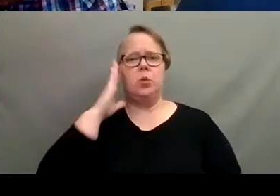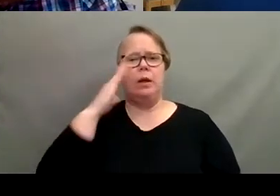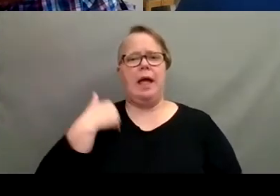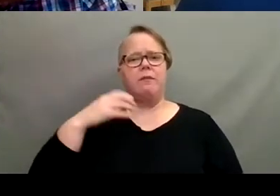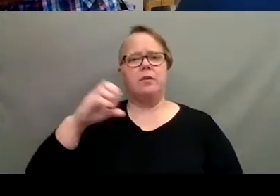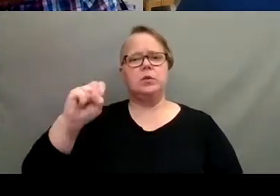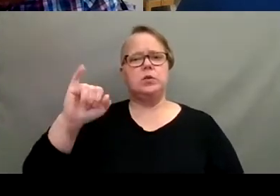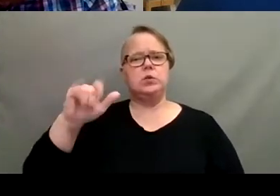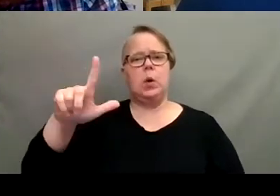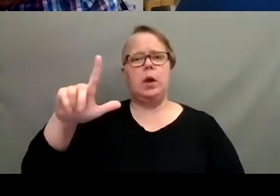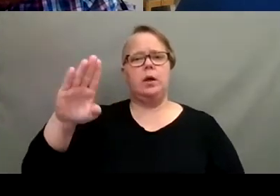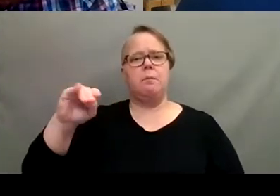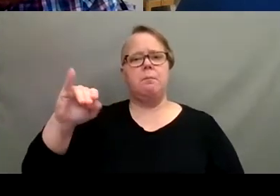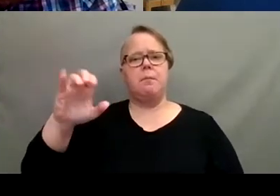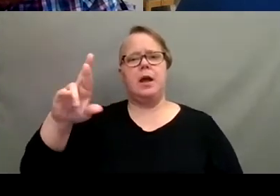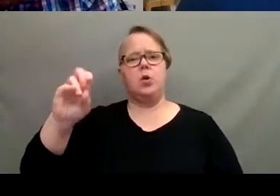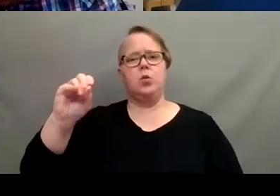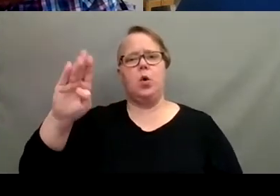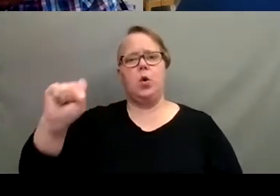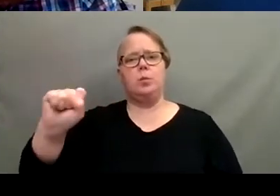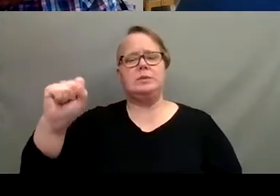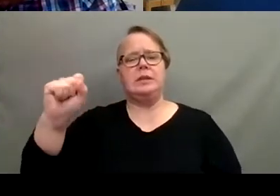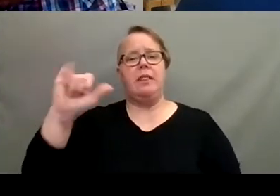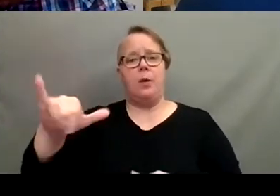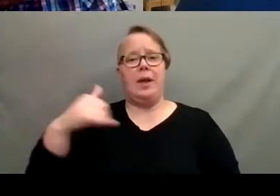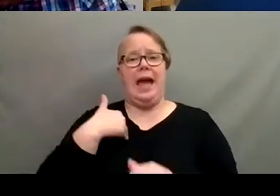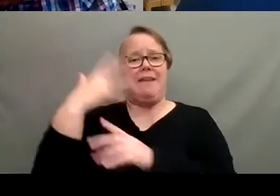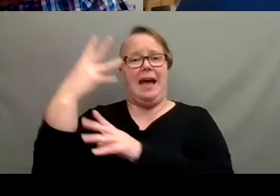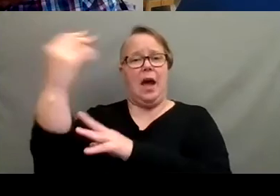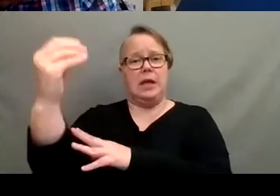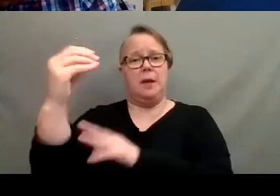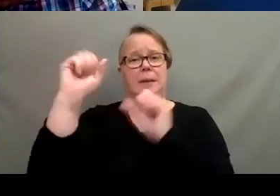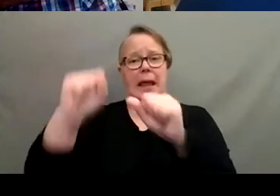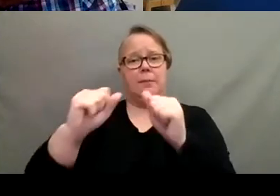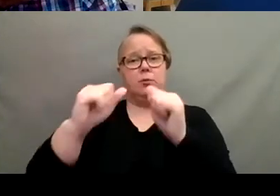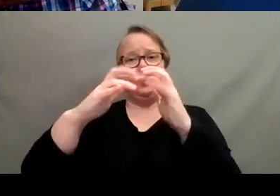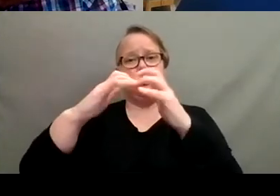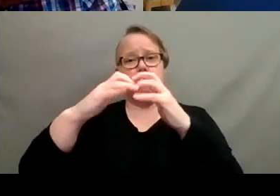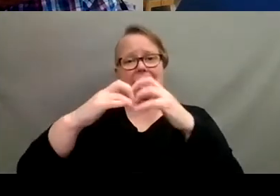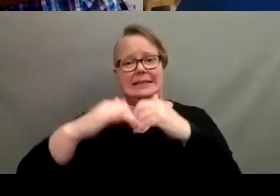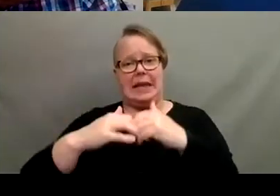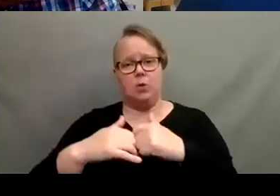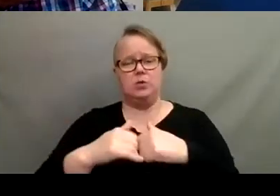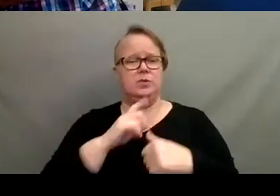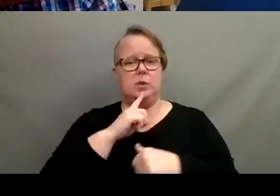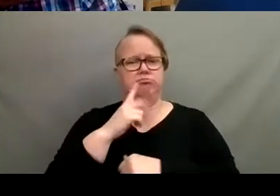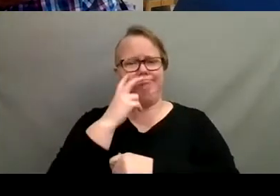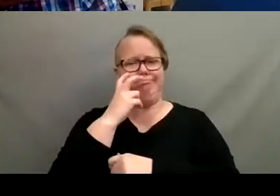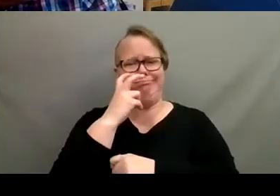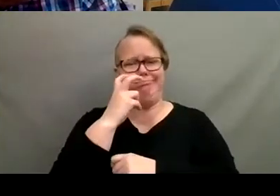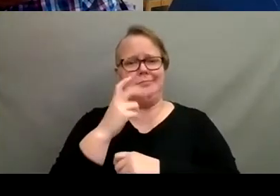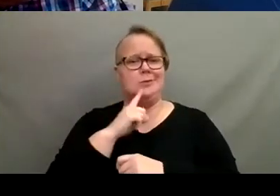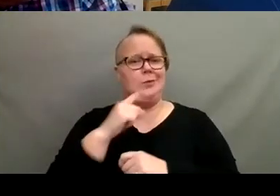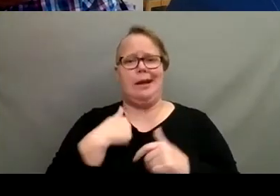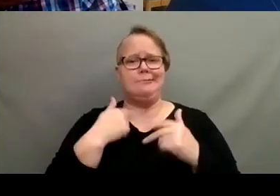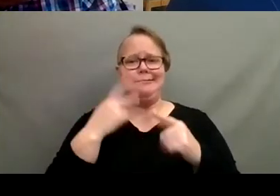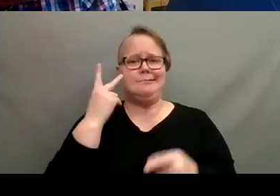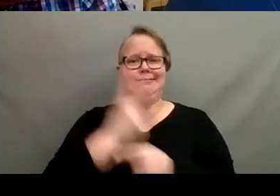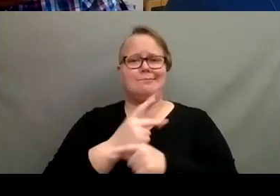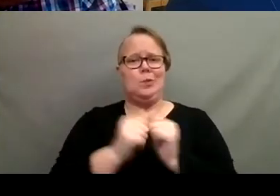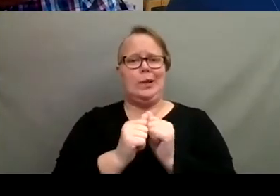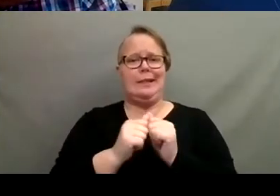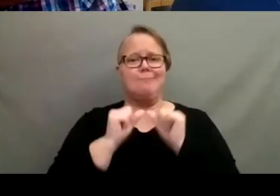that we would have outside to be able to break that. Yeah, absolutely. Yeah. Yeah. I would just stick with your